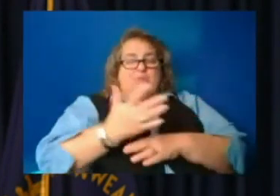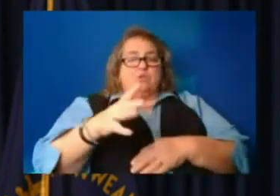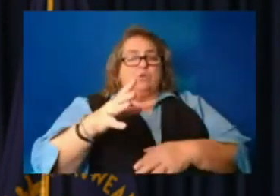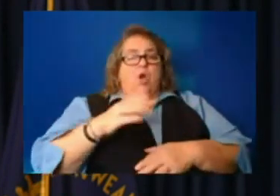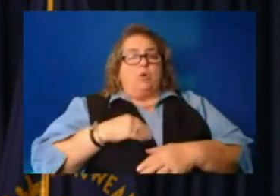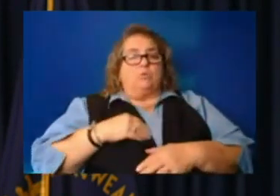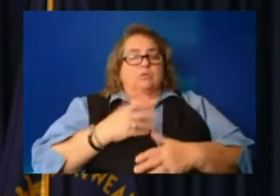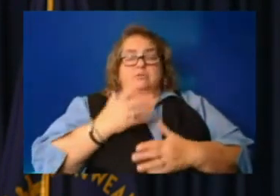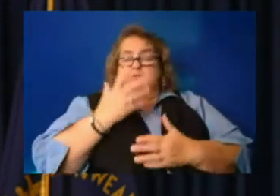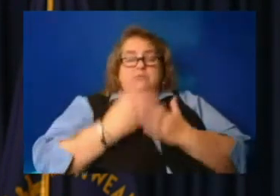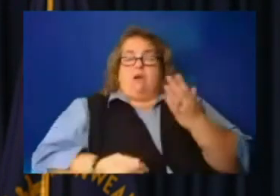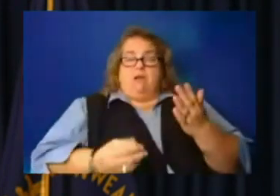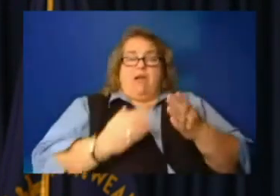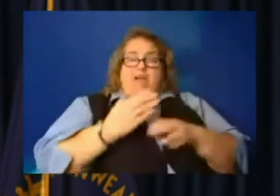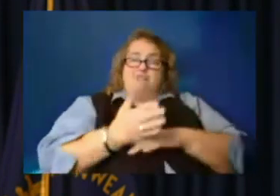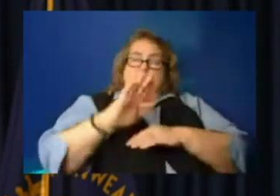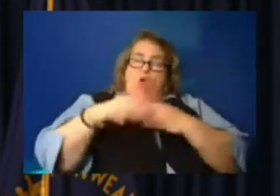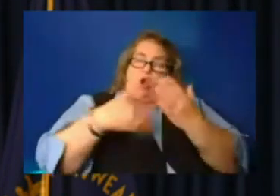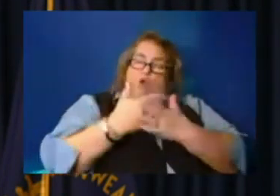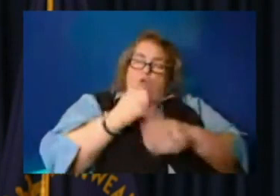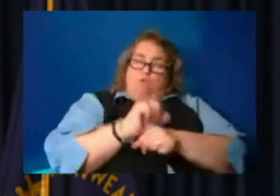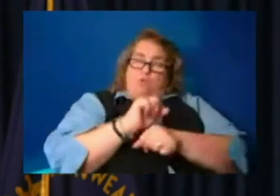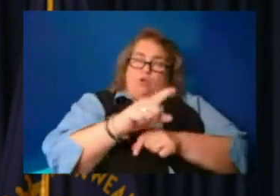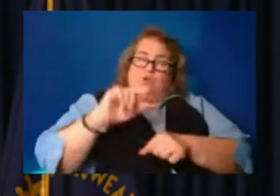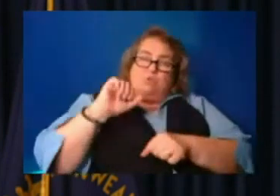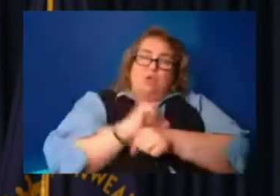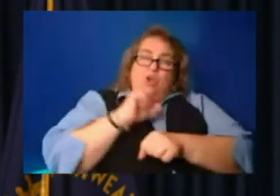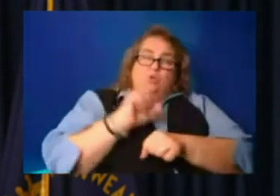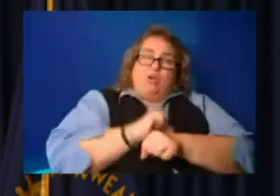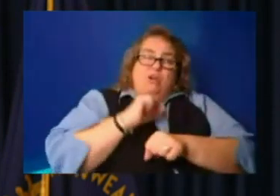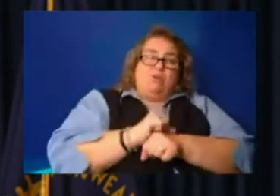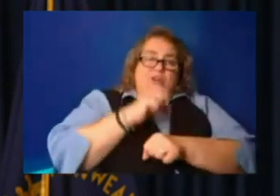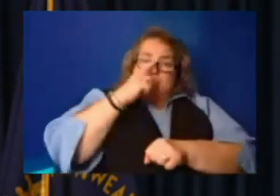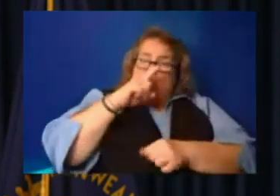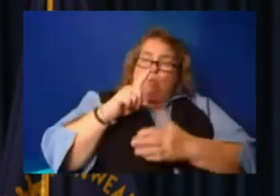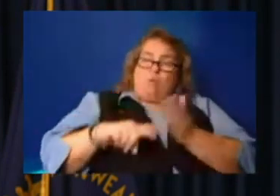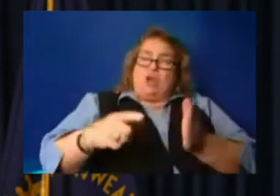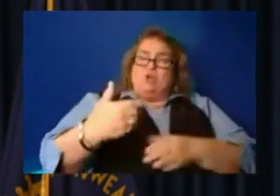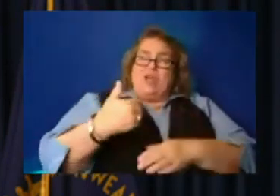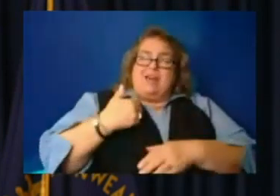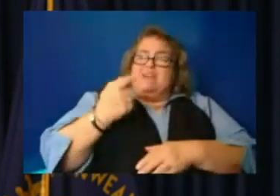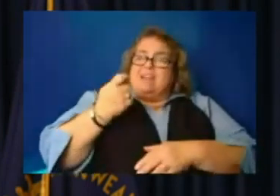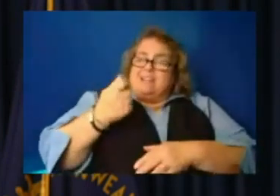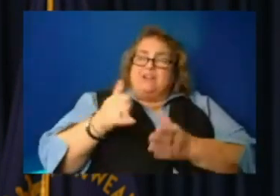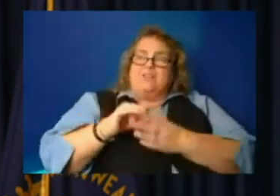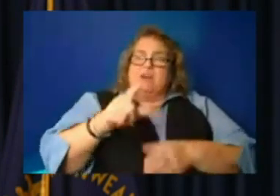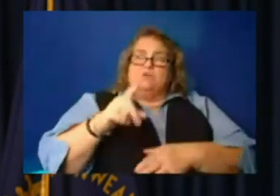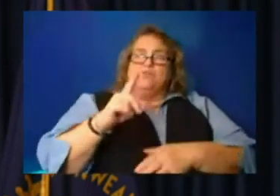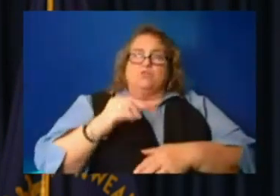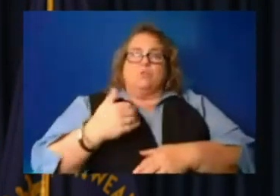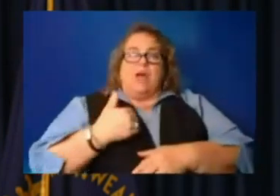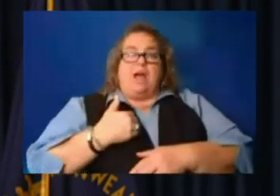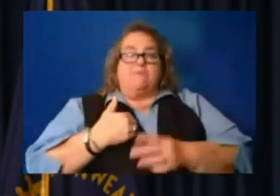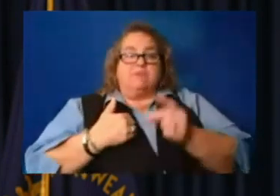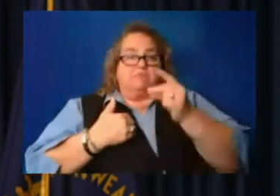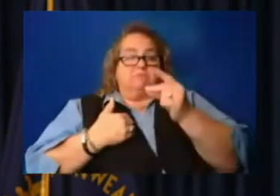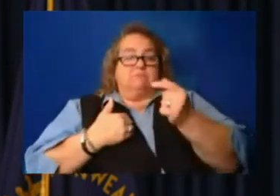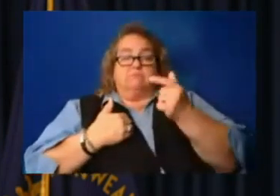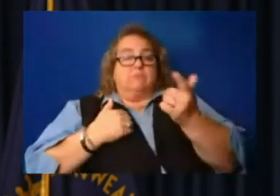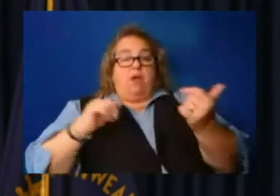all that work that you put in, maybe for your family, you're suddenly just there with the clothes on your back